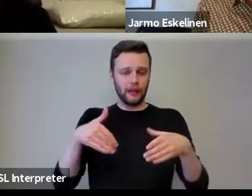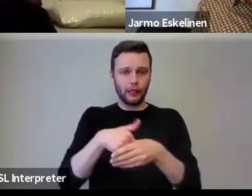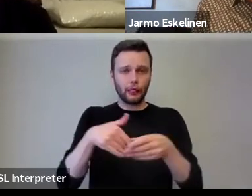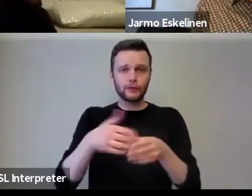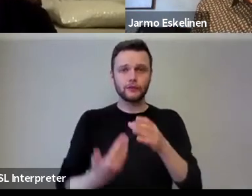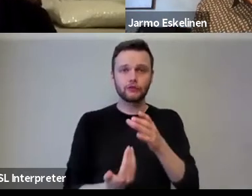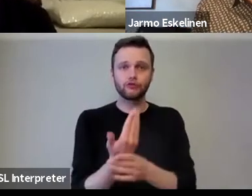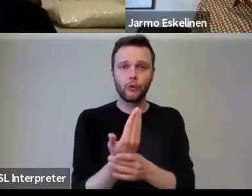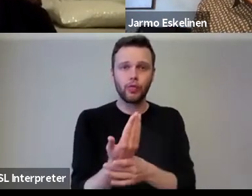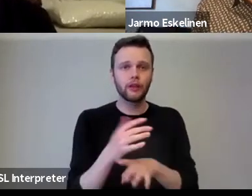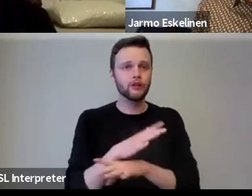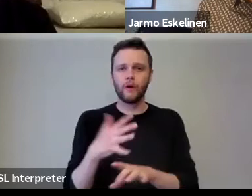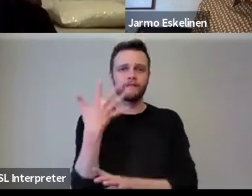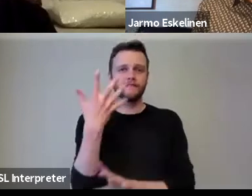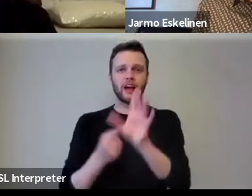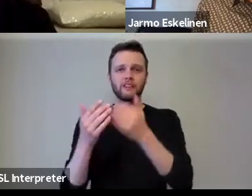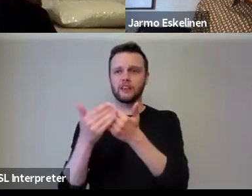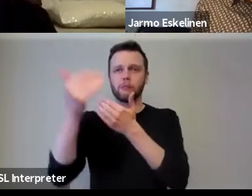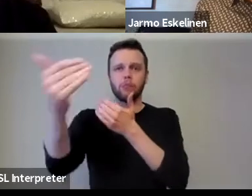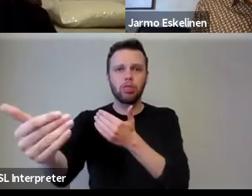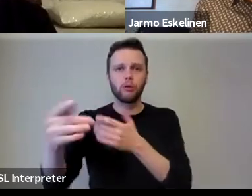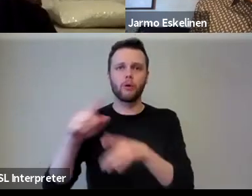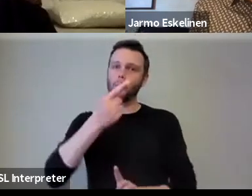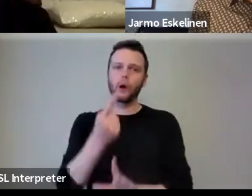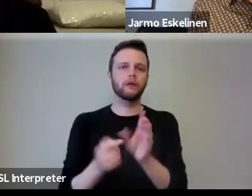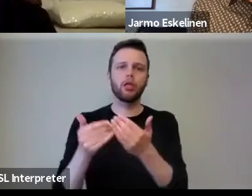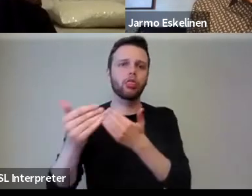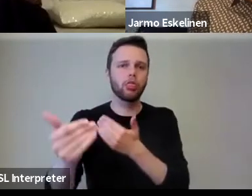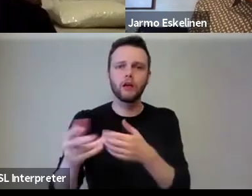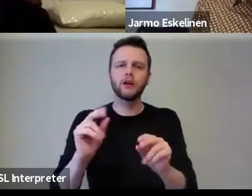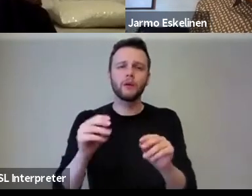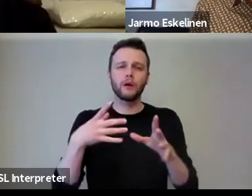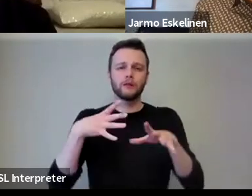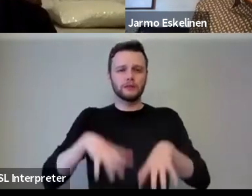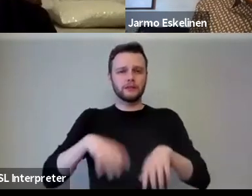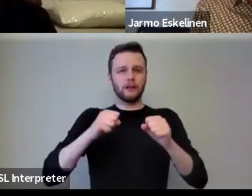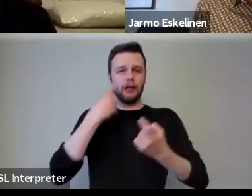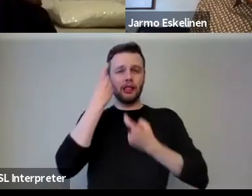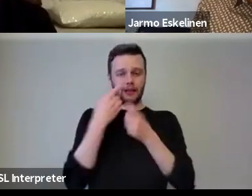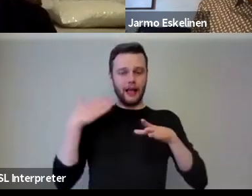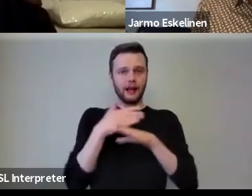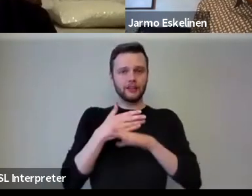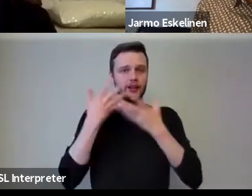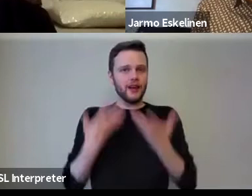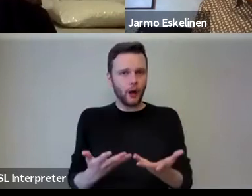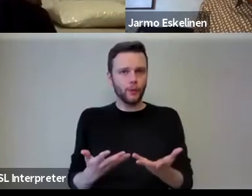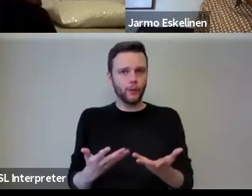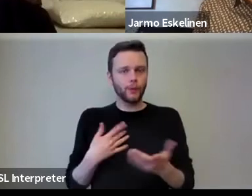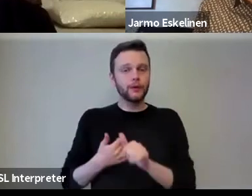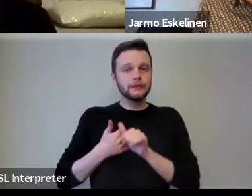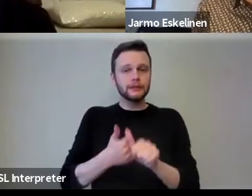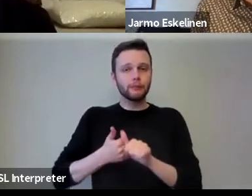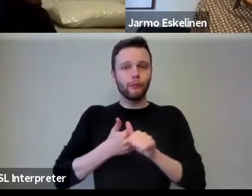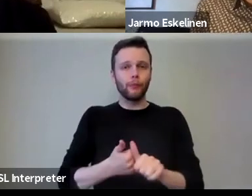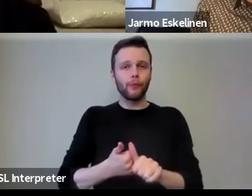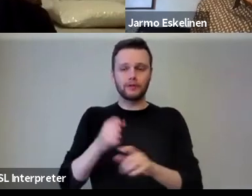in five years time, not like in a year's time. We have to start taking, we have to take action now to support the,